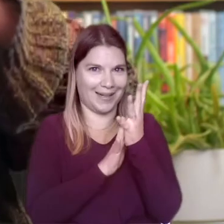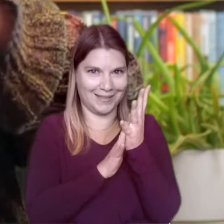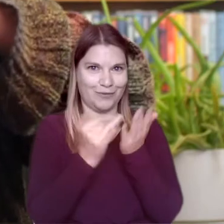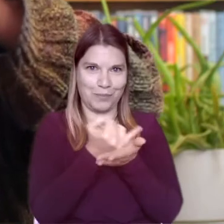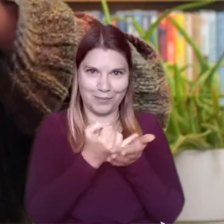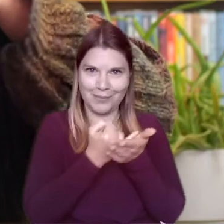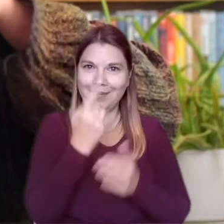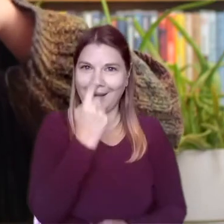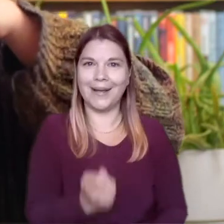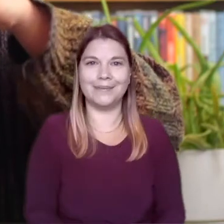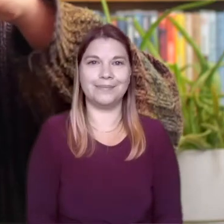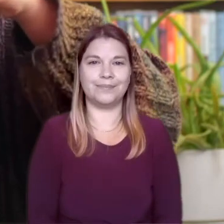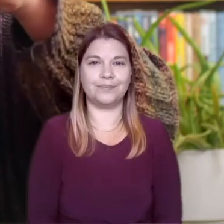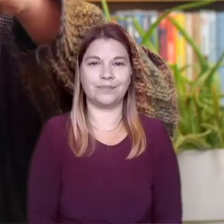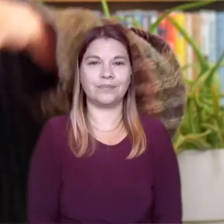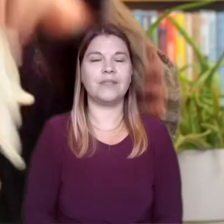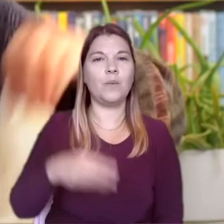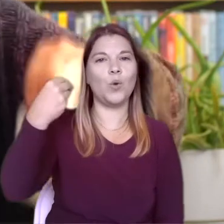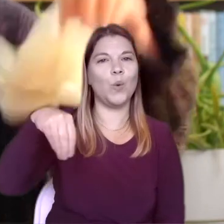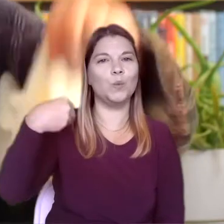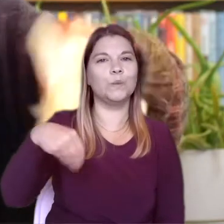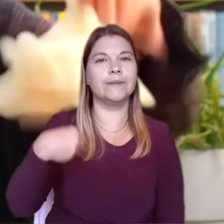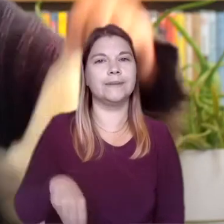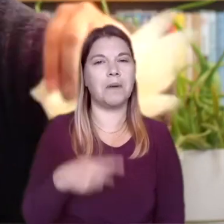first I will loosely shake the gloves around